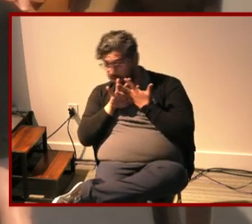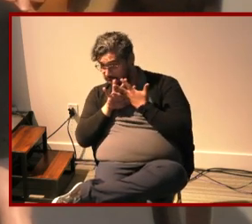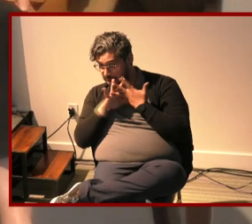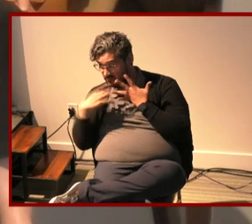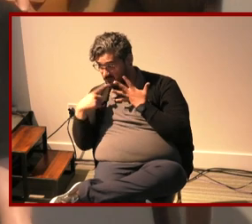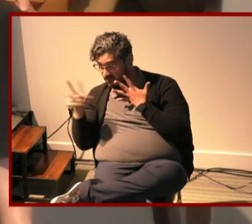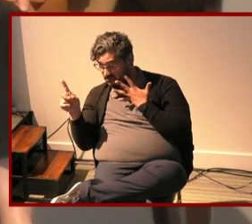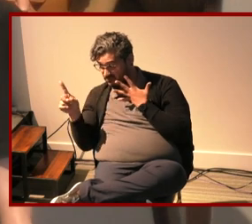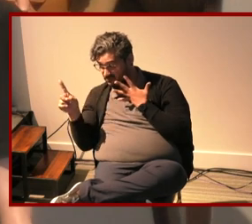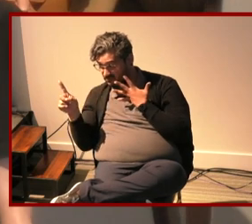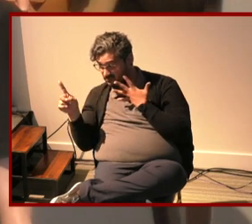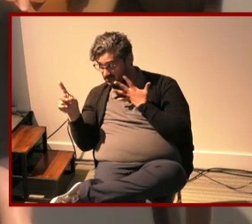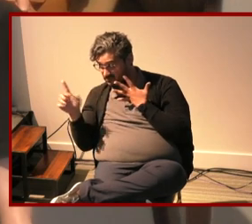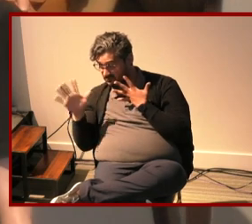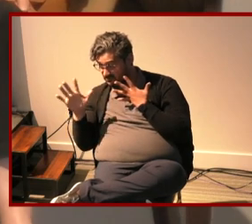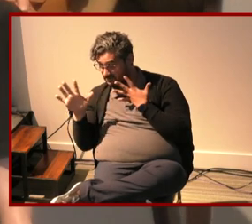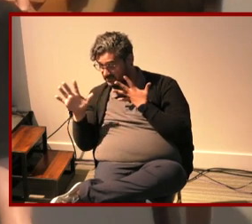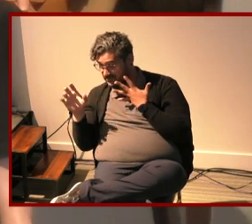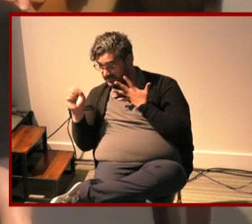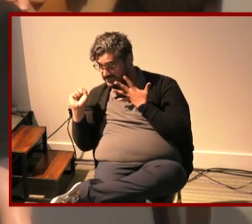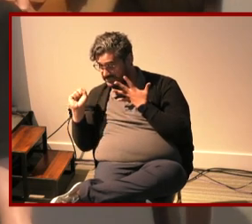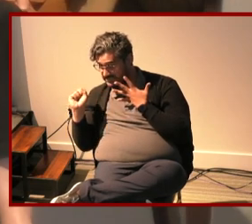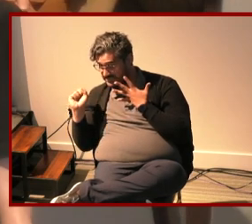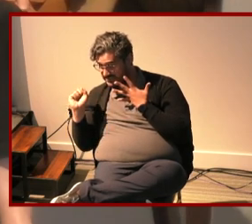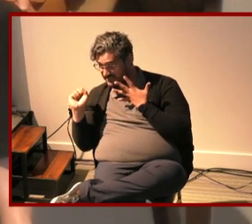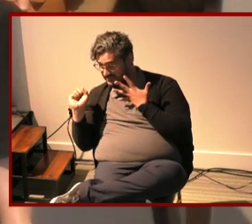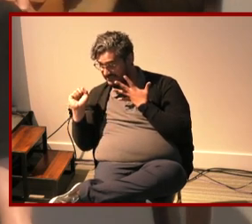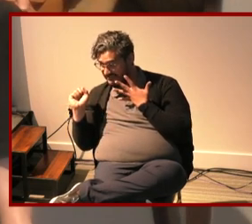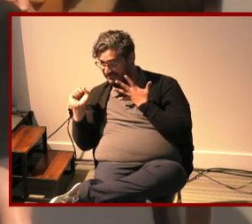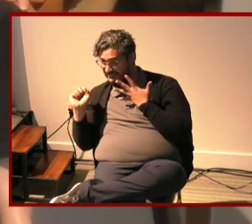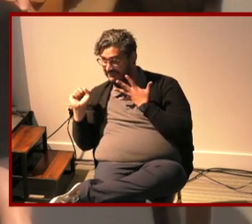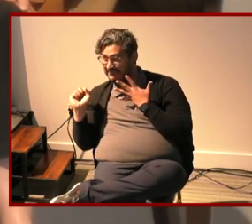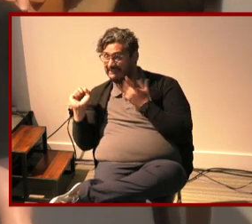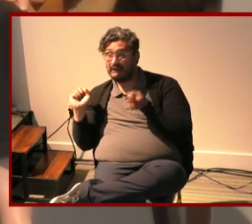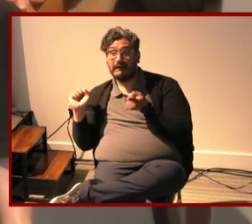yes okay great